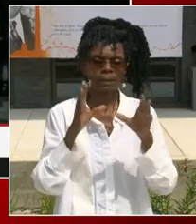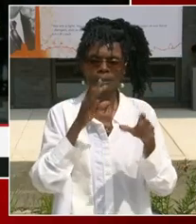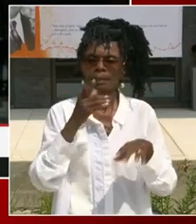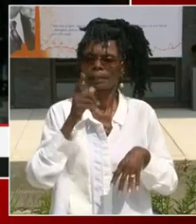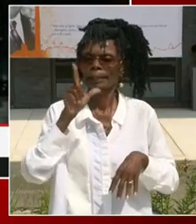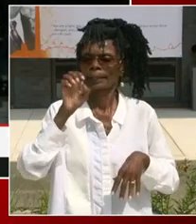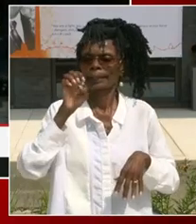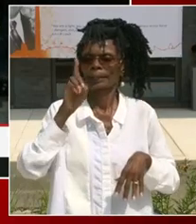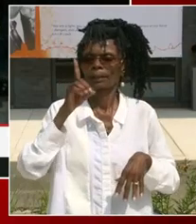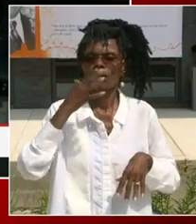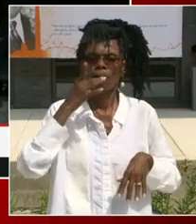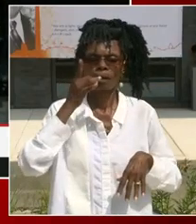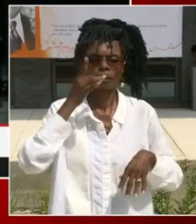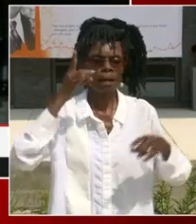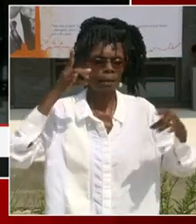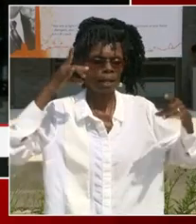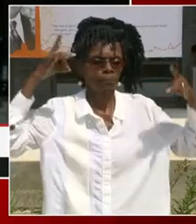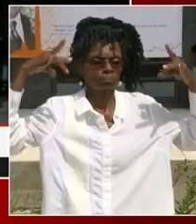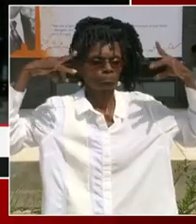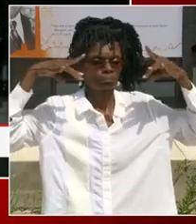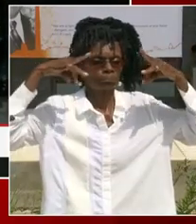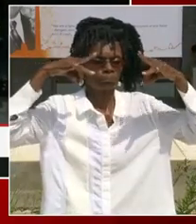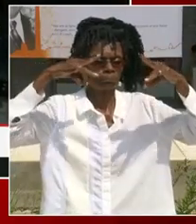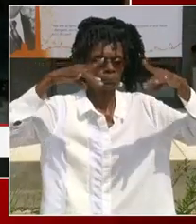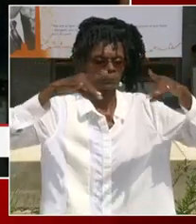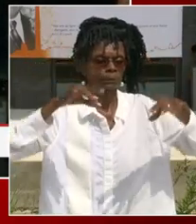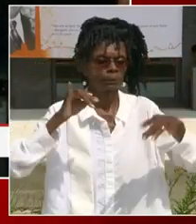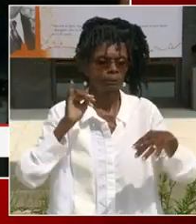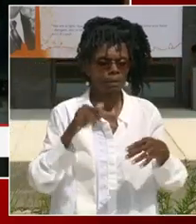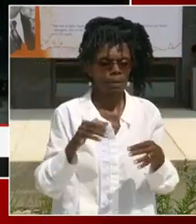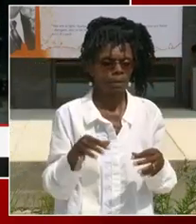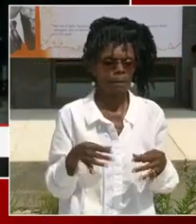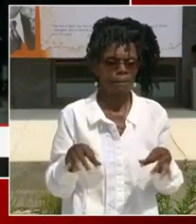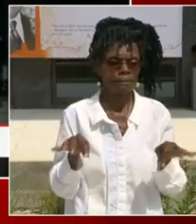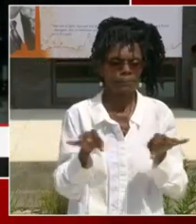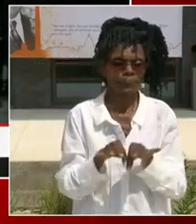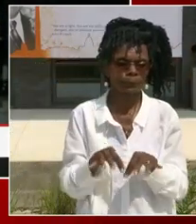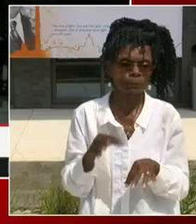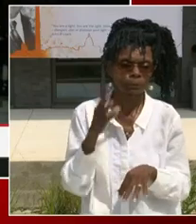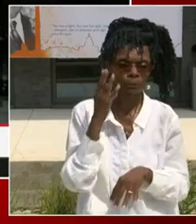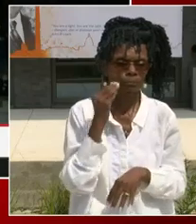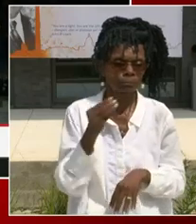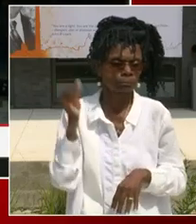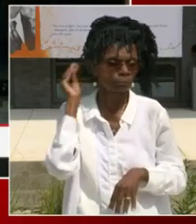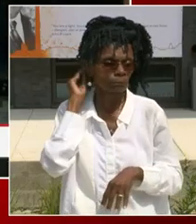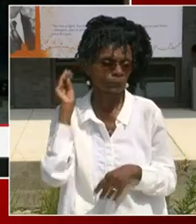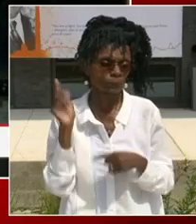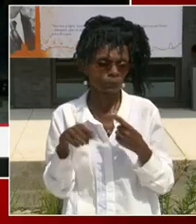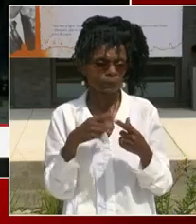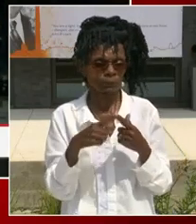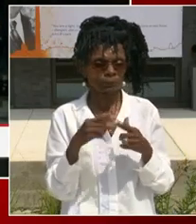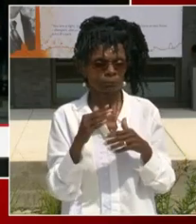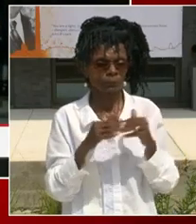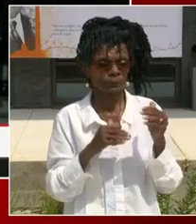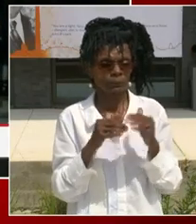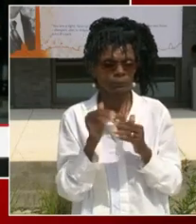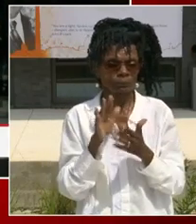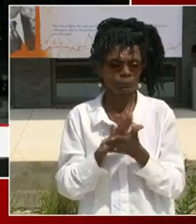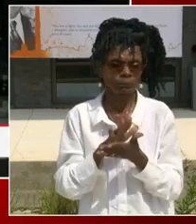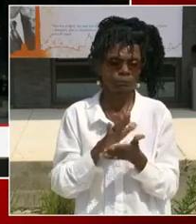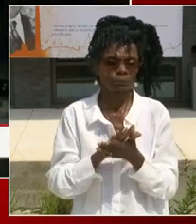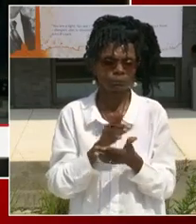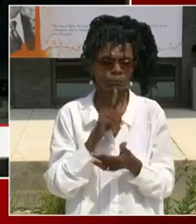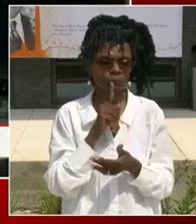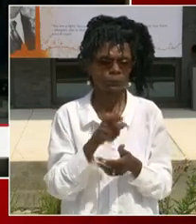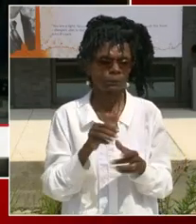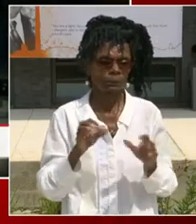is also taking into account all of those things. This has been a labor of love for so many. so I want to thank all of the people. This has been a labor of